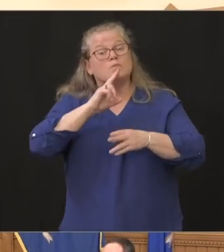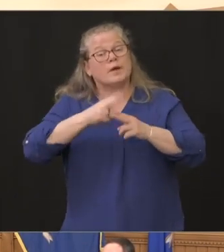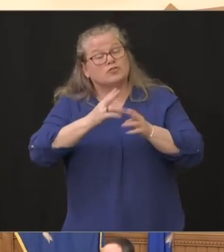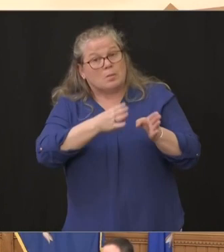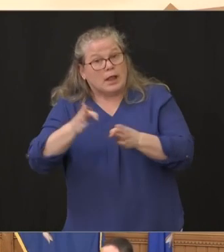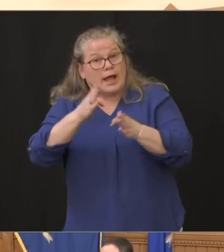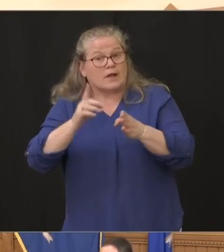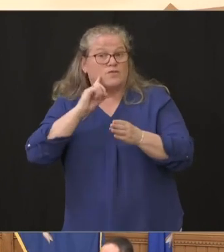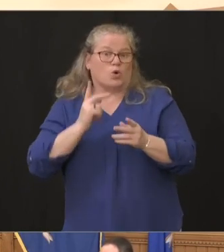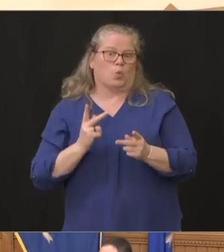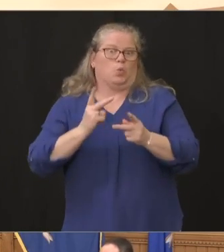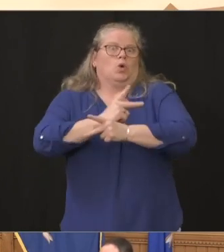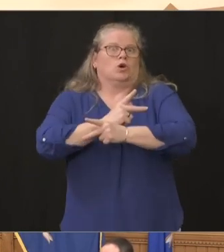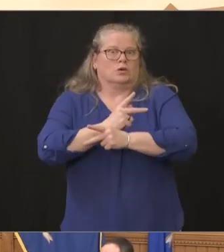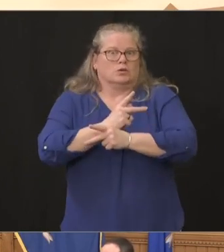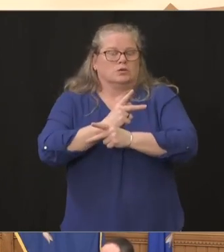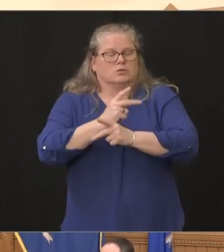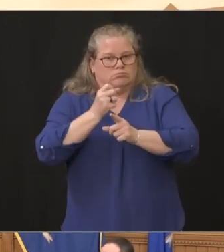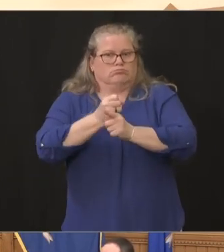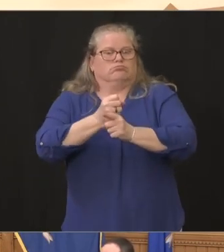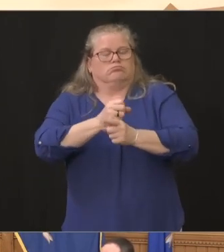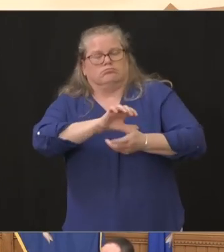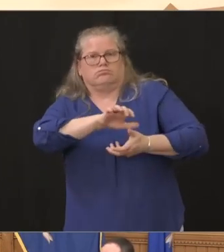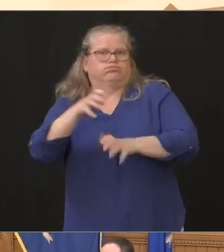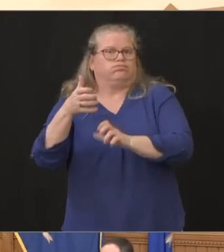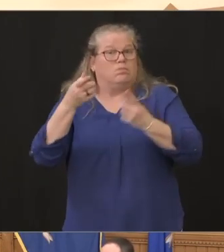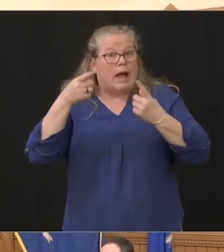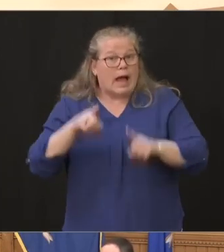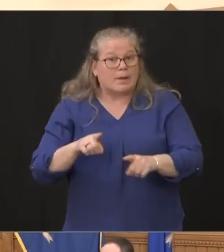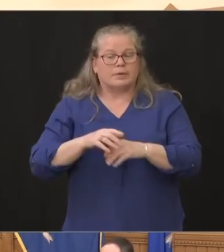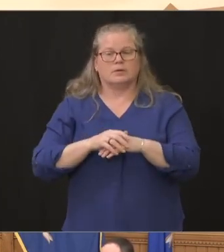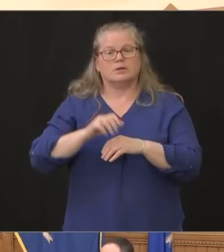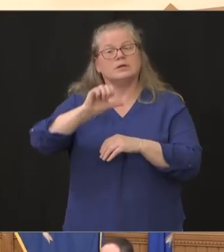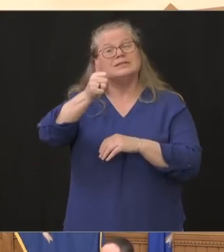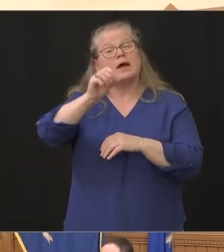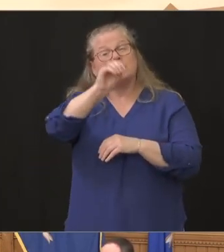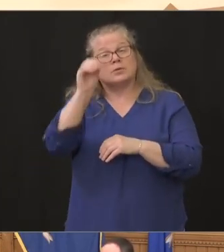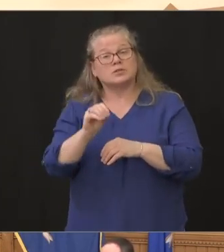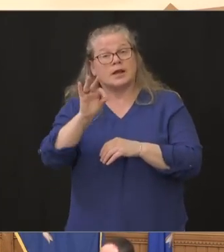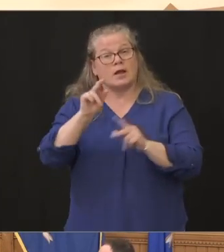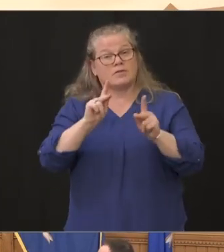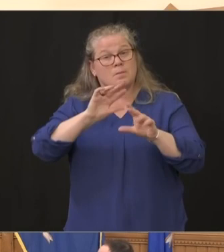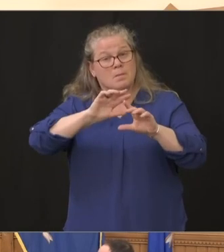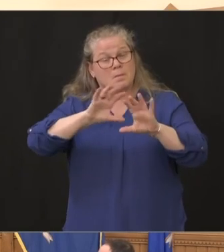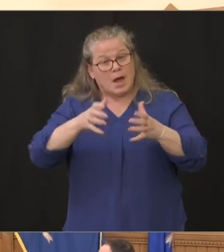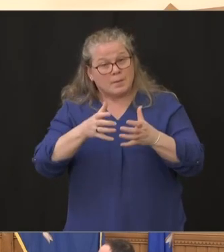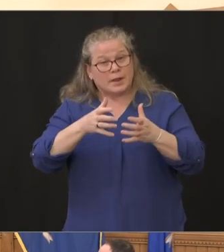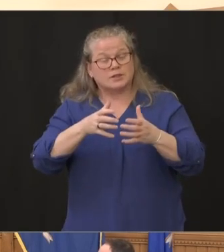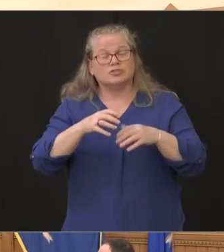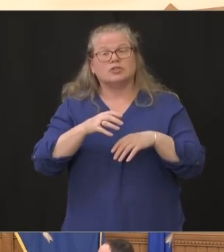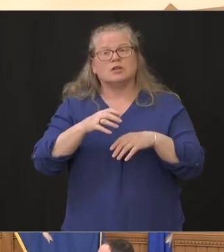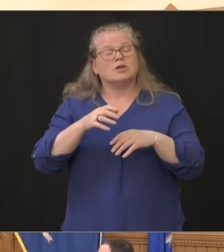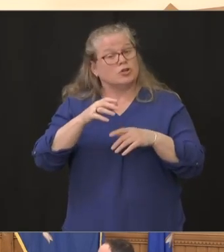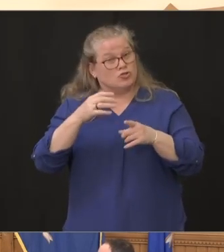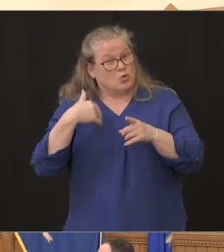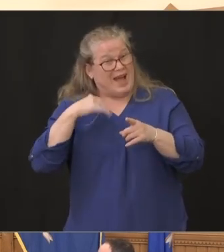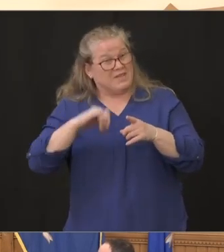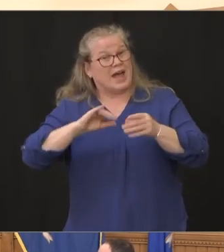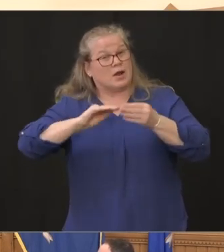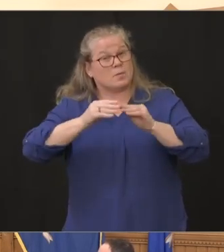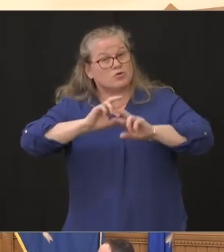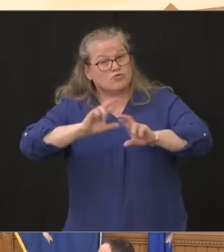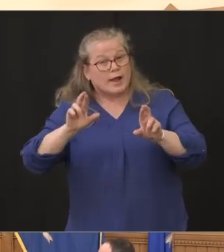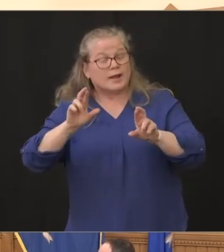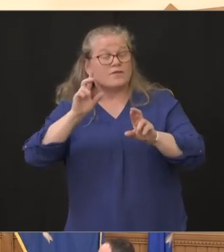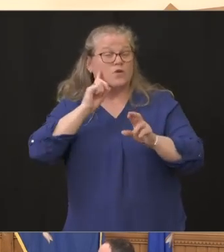uh 10 of the population to get it now that we're hearing it could peak in a couple weeks do you have those numbers not only for beds but maybe for nursing staff